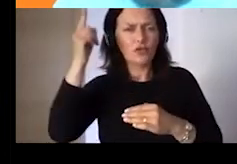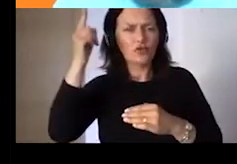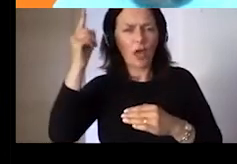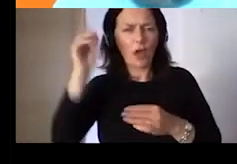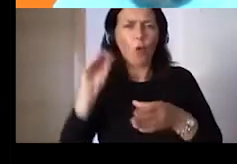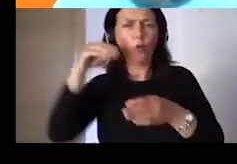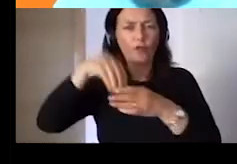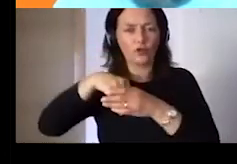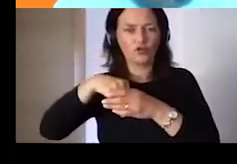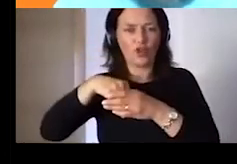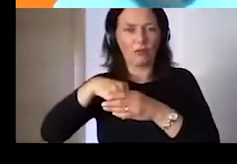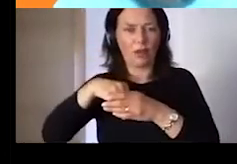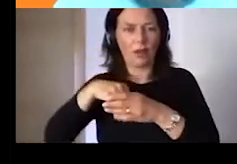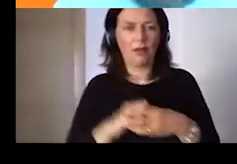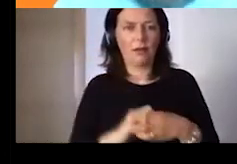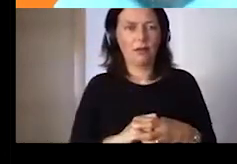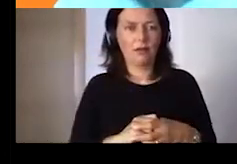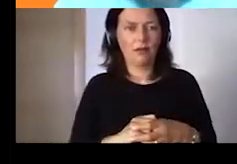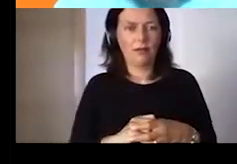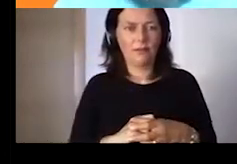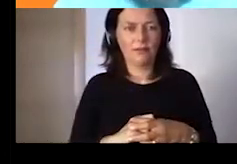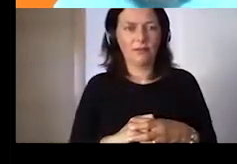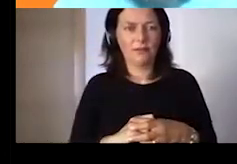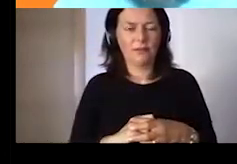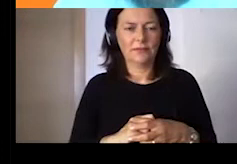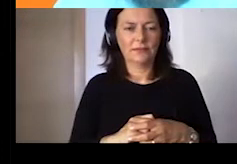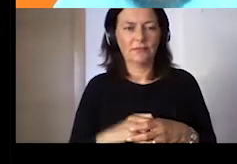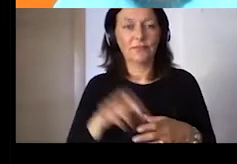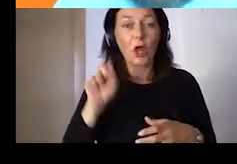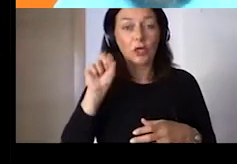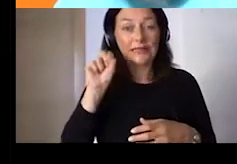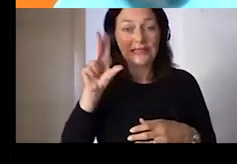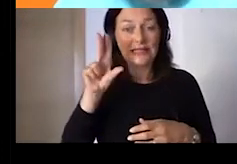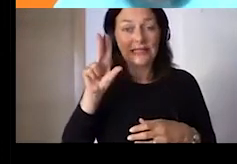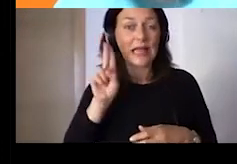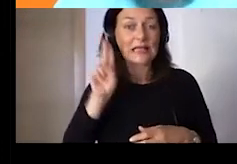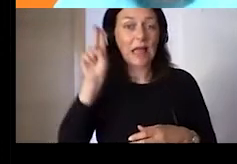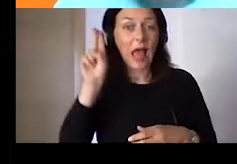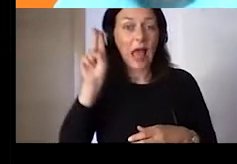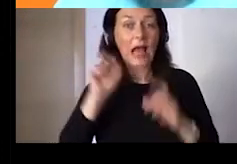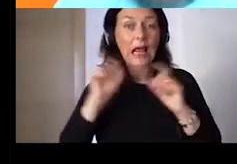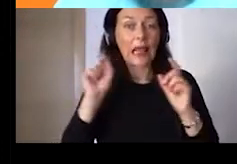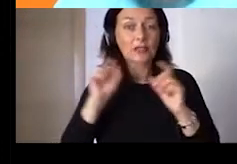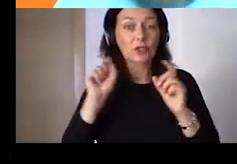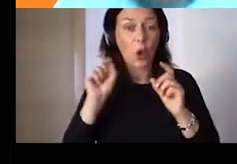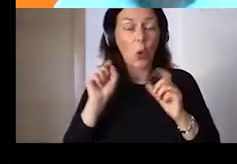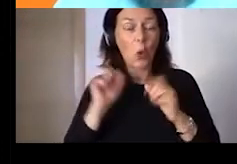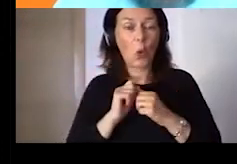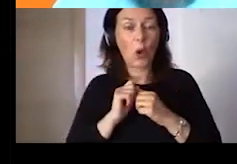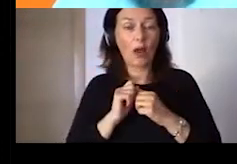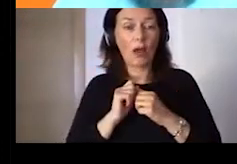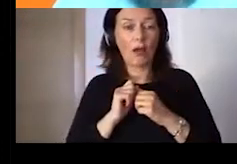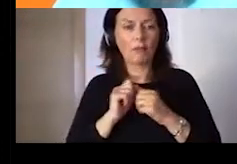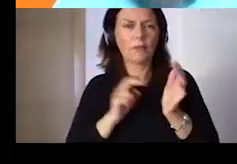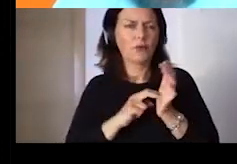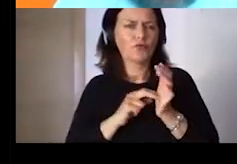We have 13 votes and a nice representation. Just a couple of seconds more. However,